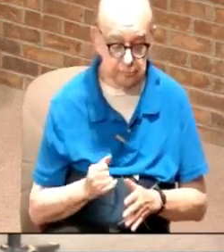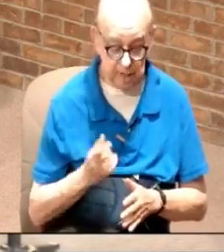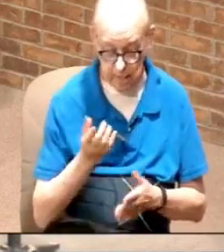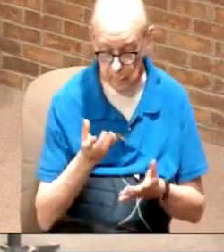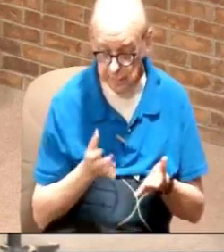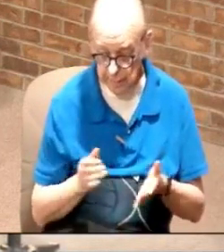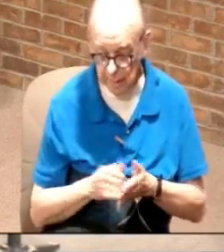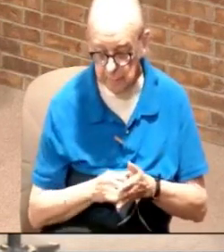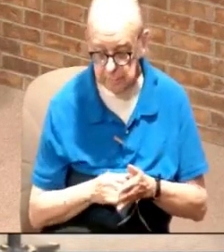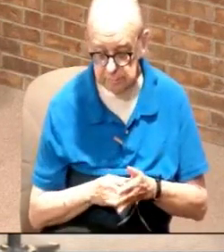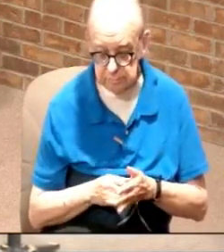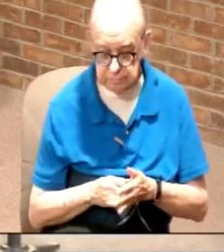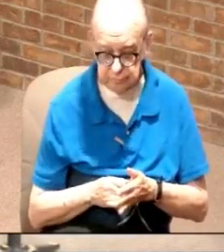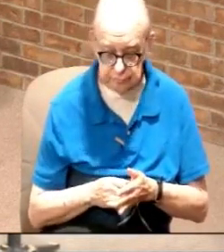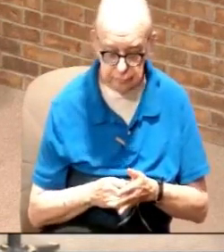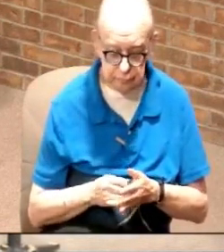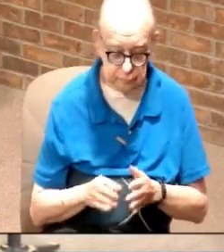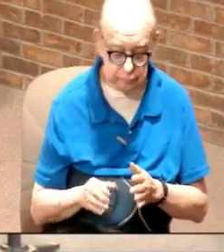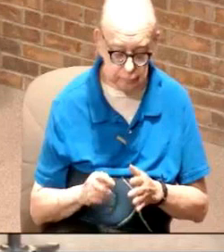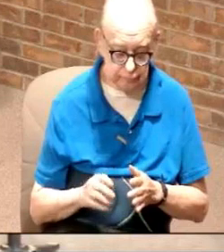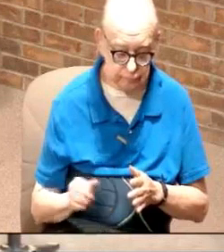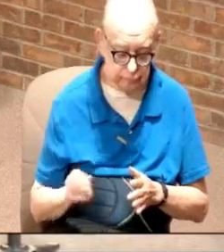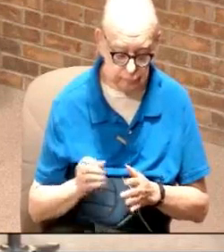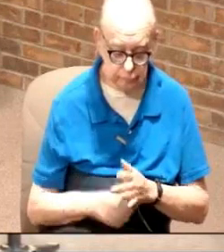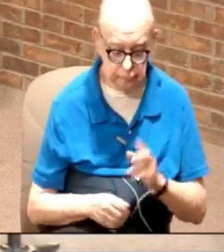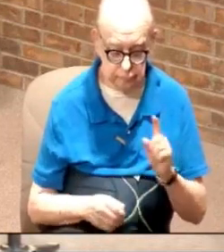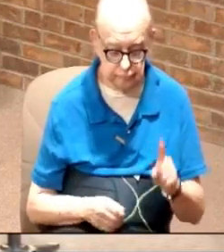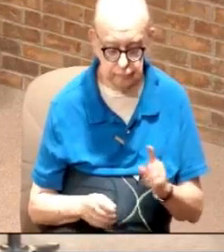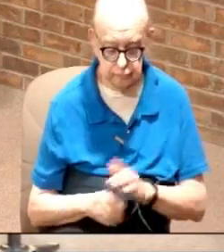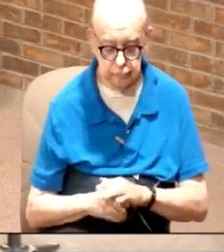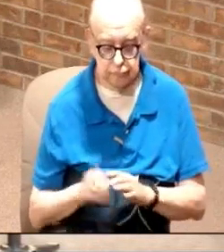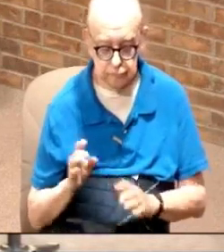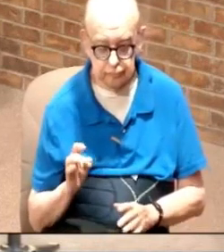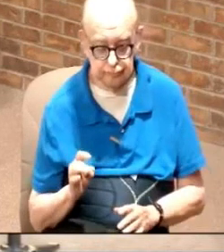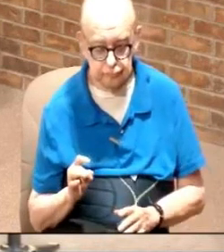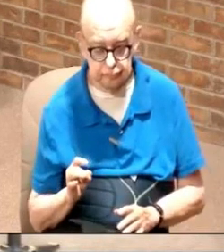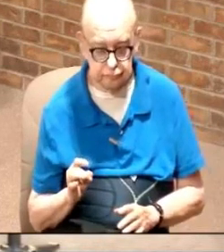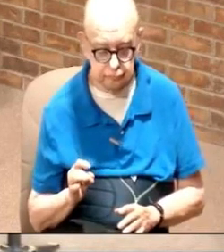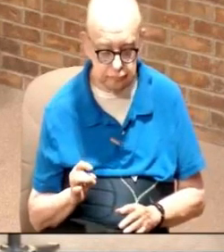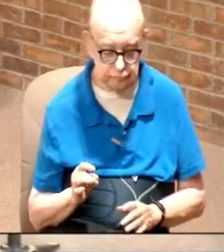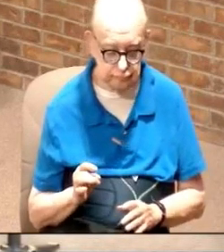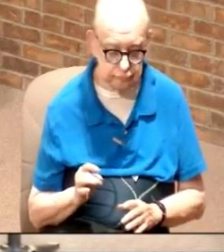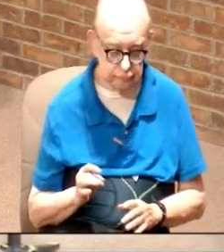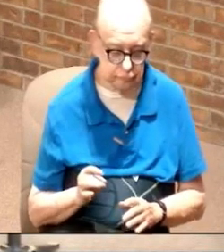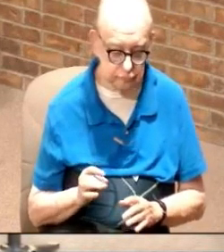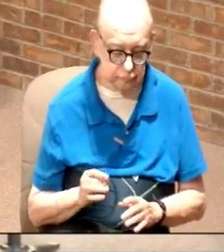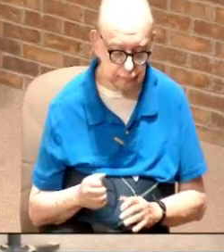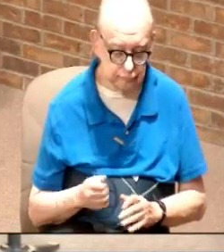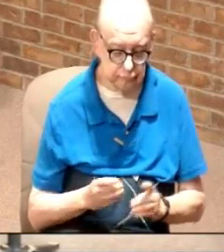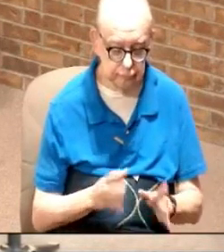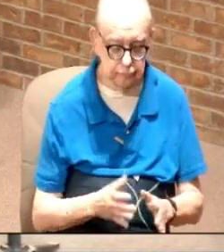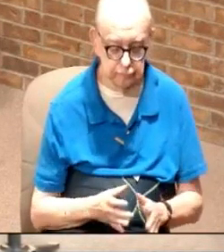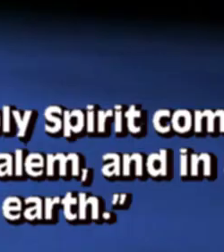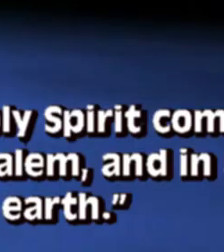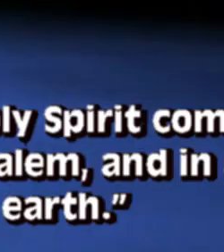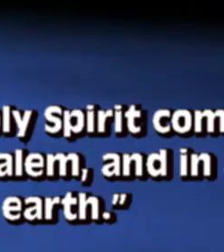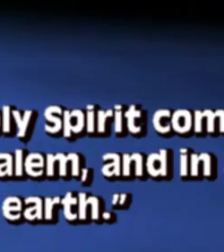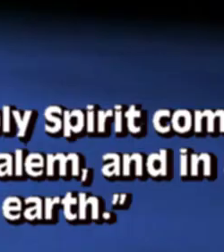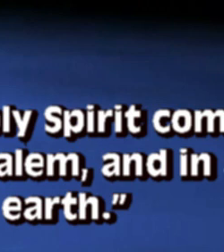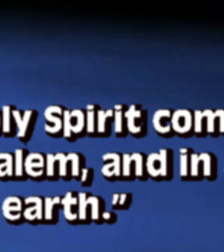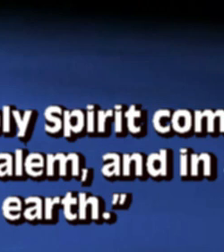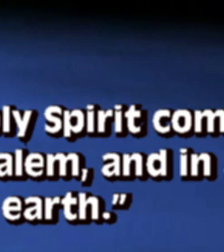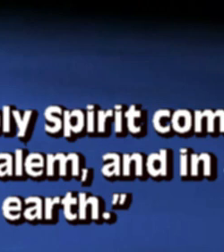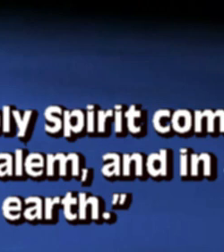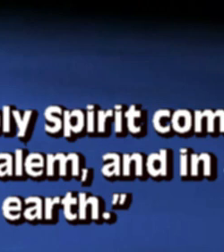wants in Acts chapter one verse number eight to the twelve disciples look at what he says you will